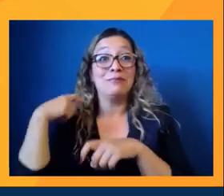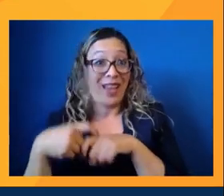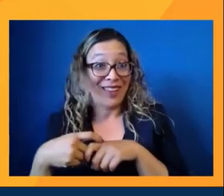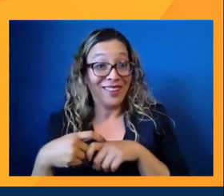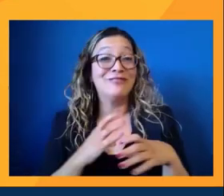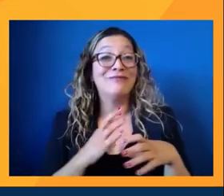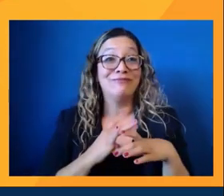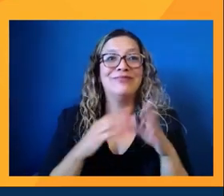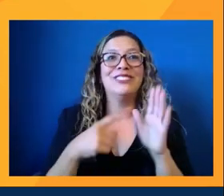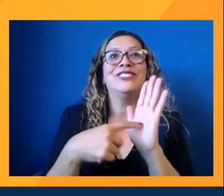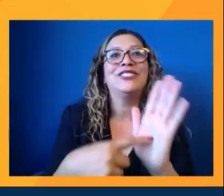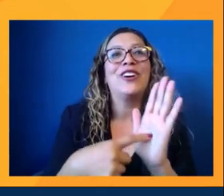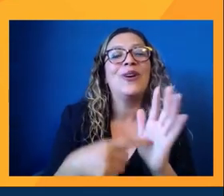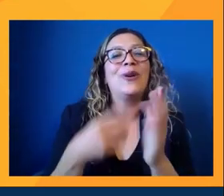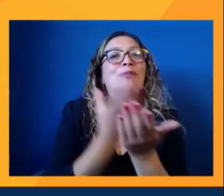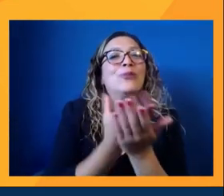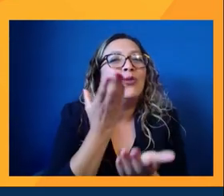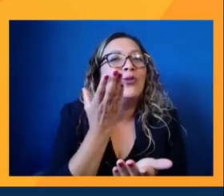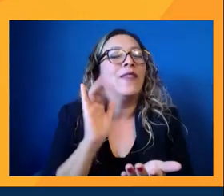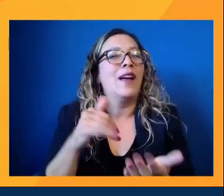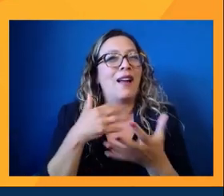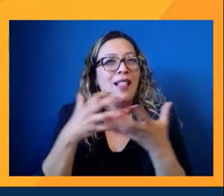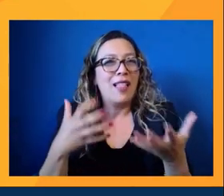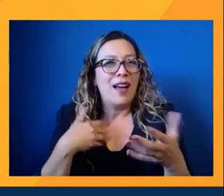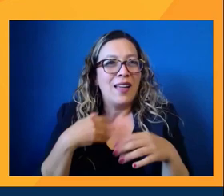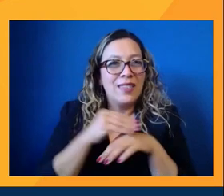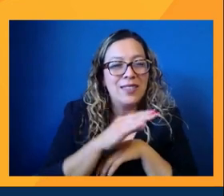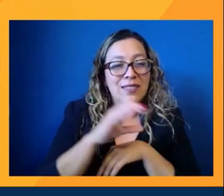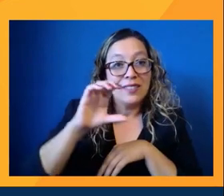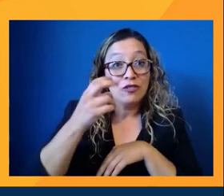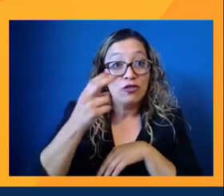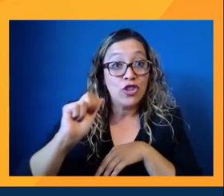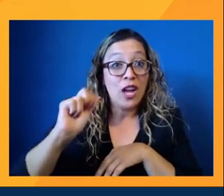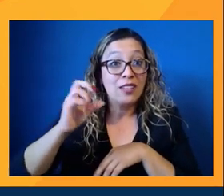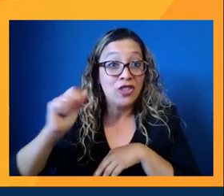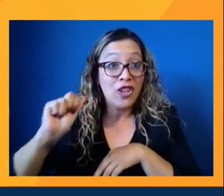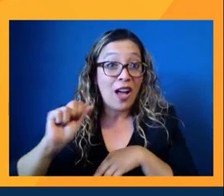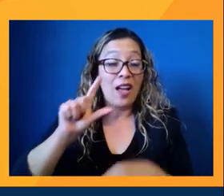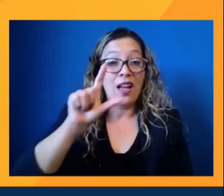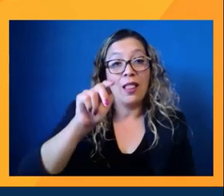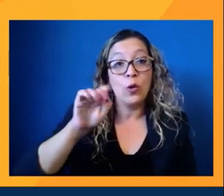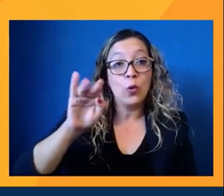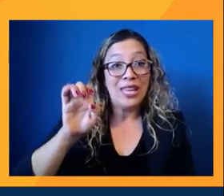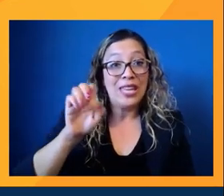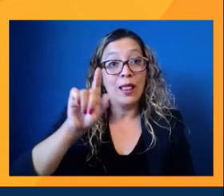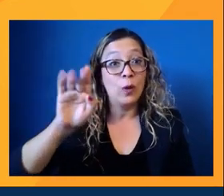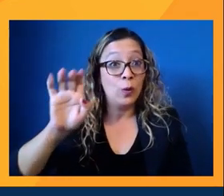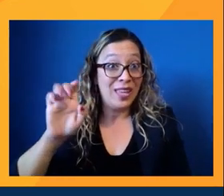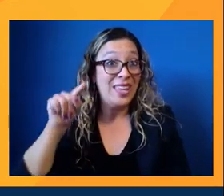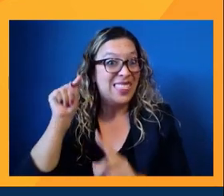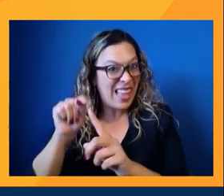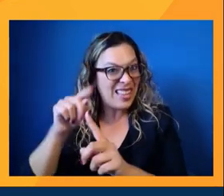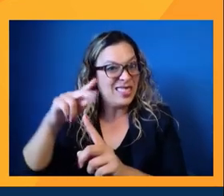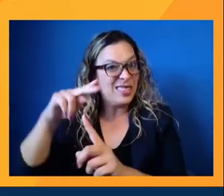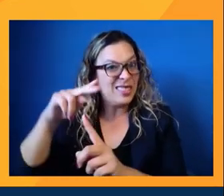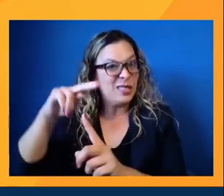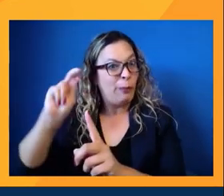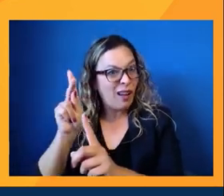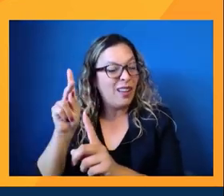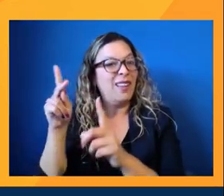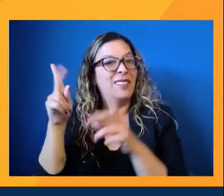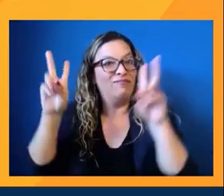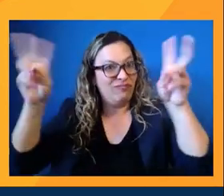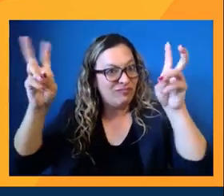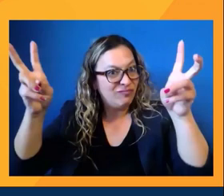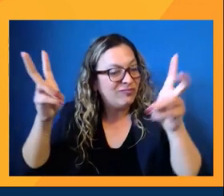a lot of this influence, like the cha-cha-cha influenced Louis Louis, who is now a punk anthem. So when you actually hear it, you have a lot of